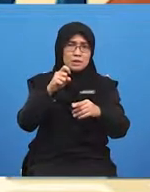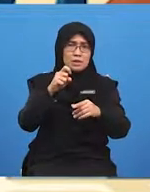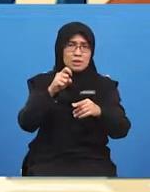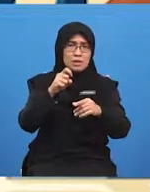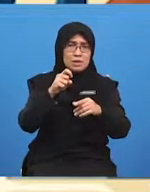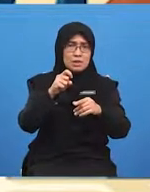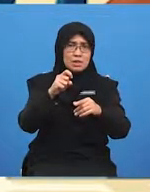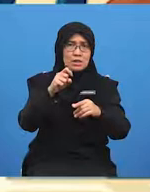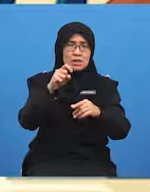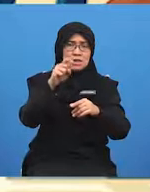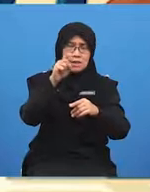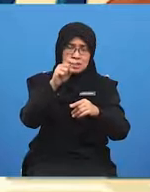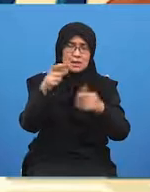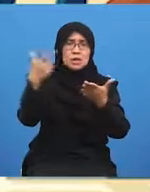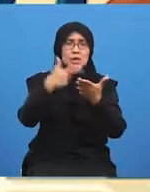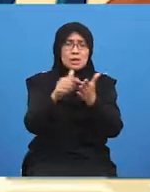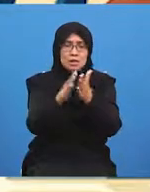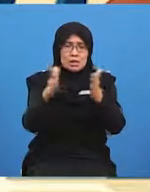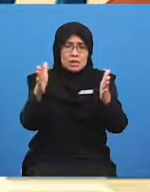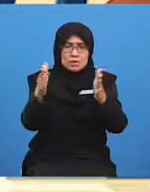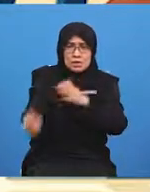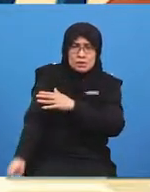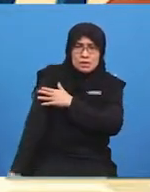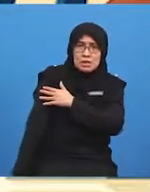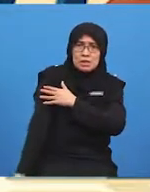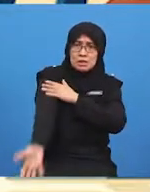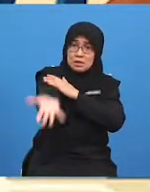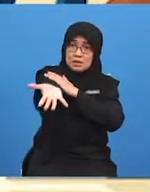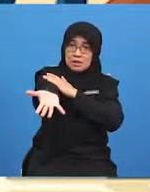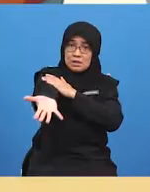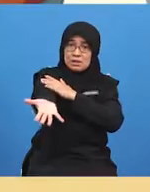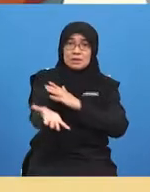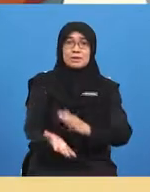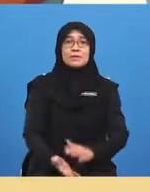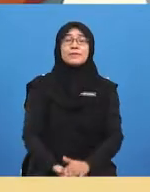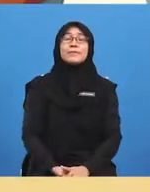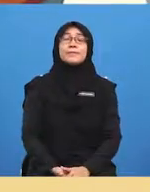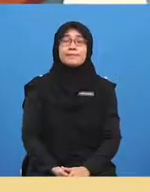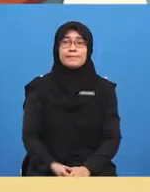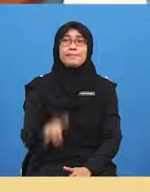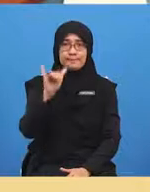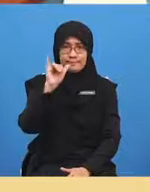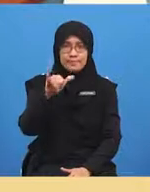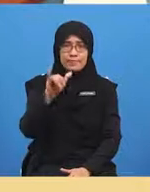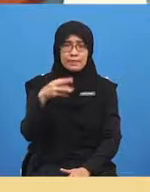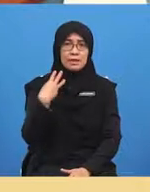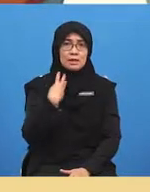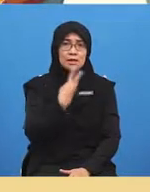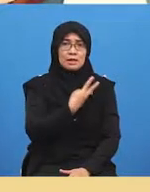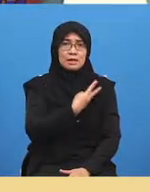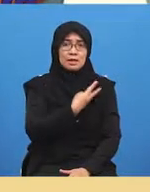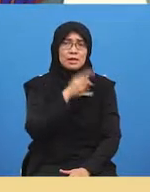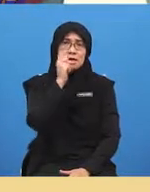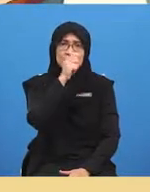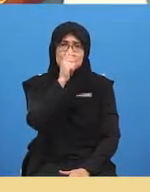like this look how big is my underarm throw yes we are going to pretend